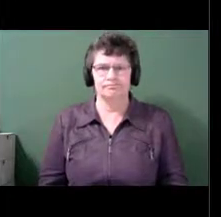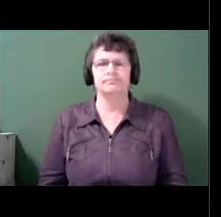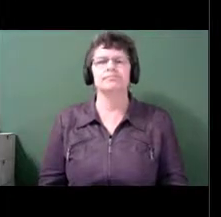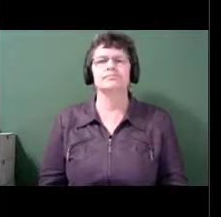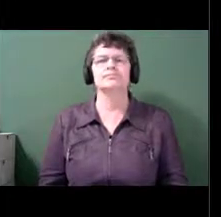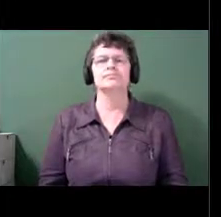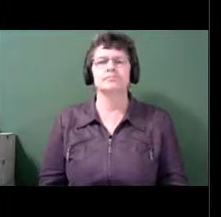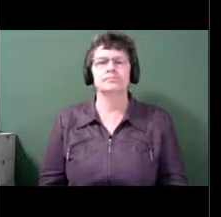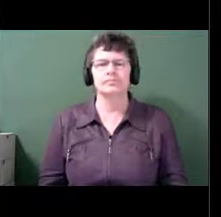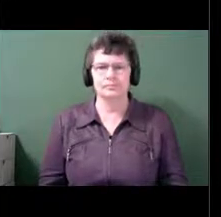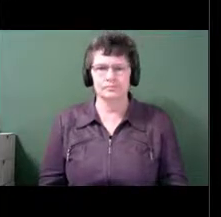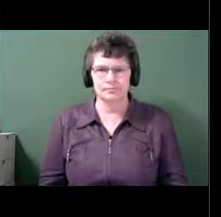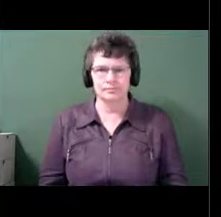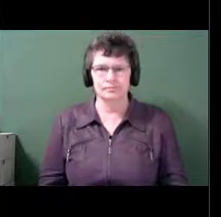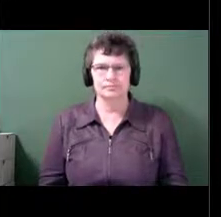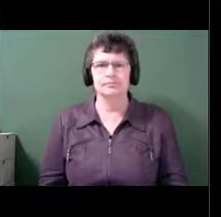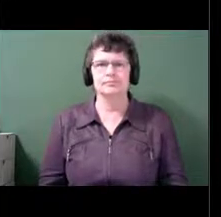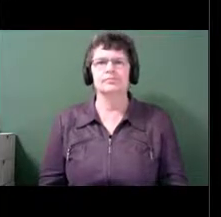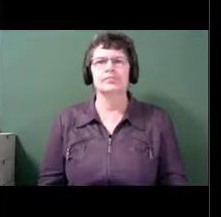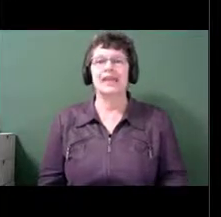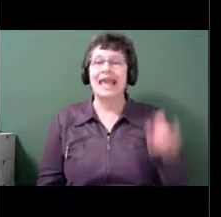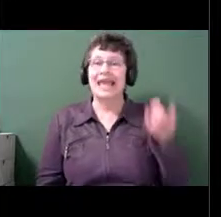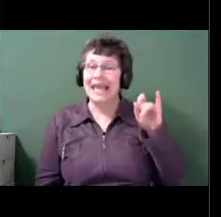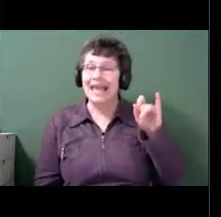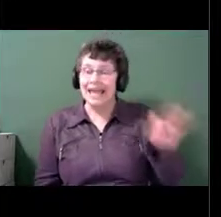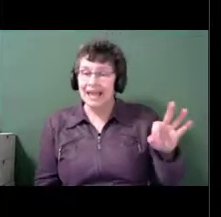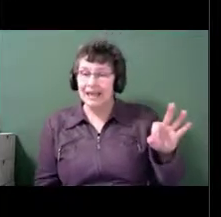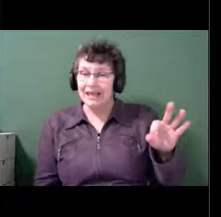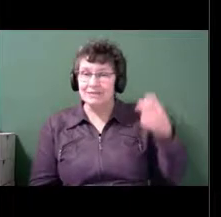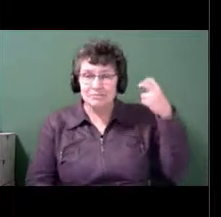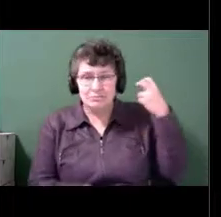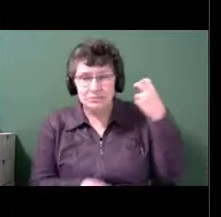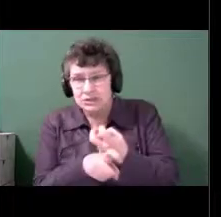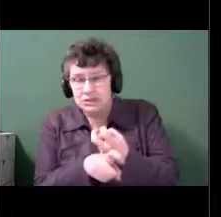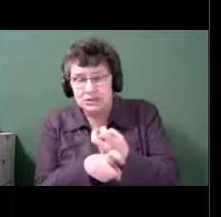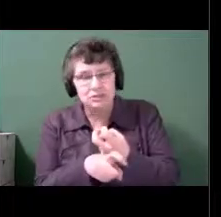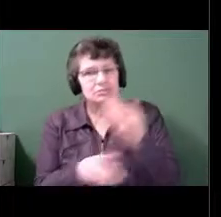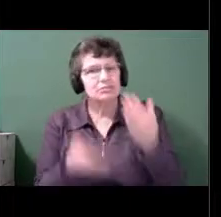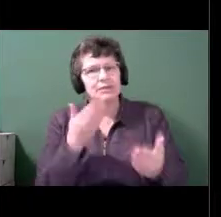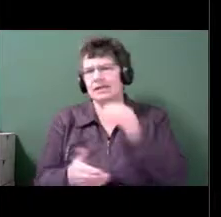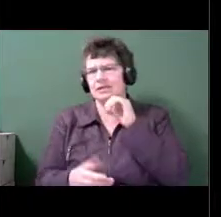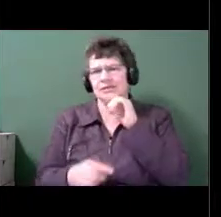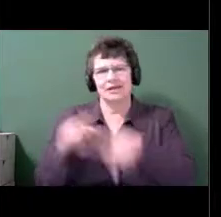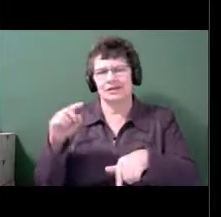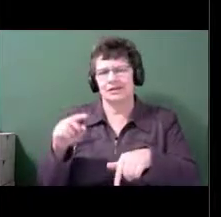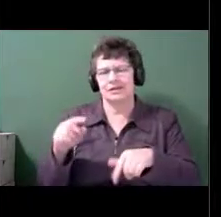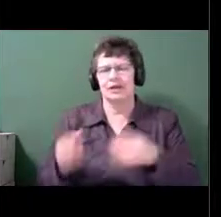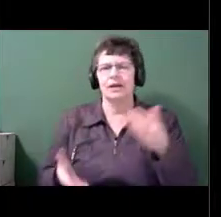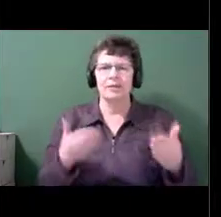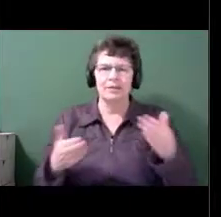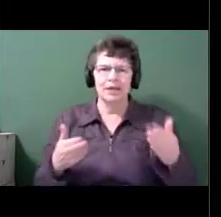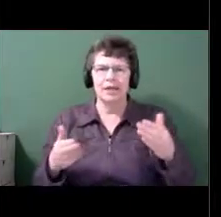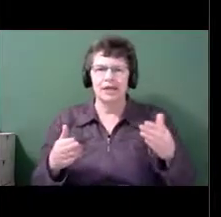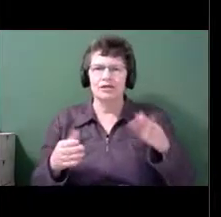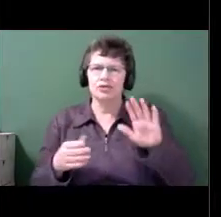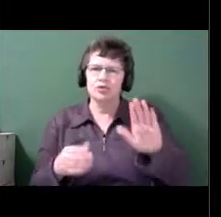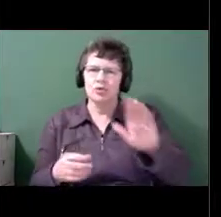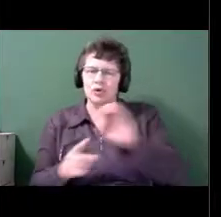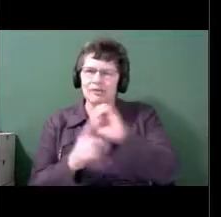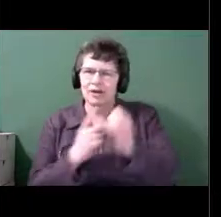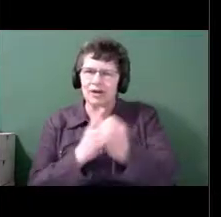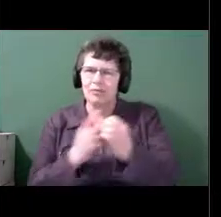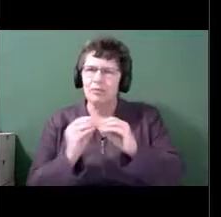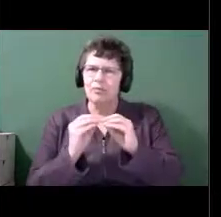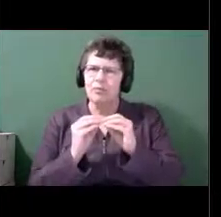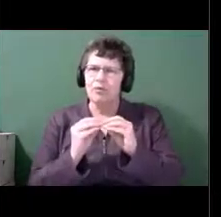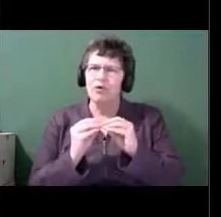that is easy. So it could be a physical environment. You know, it's a lot easier to